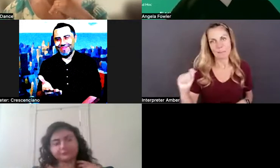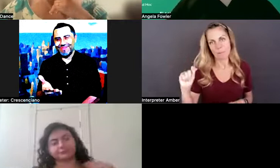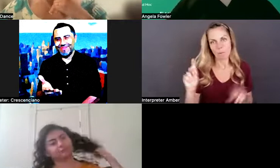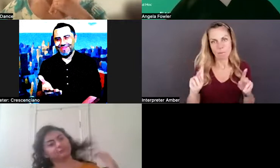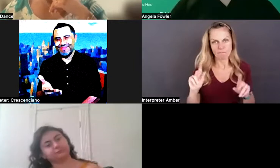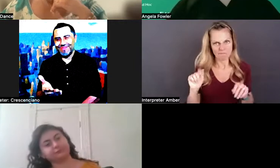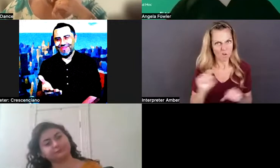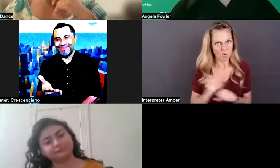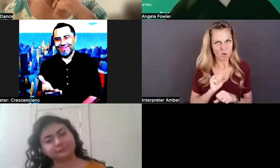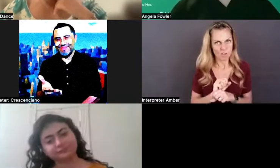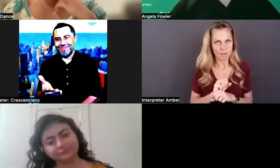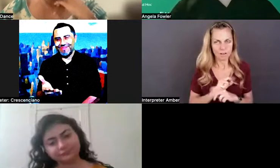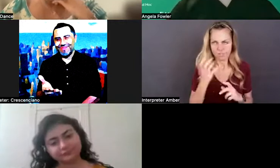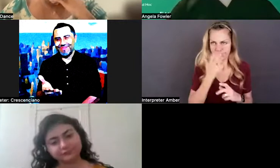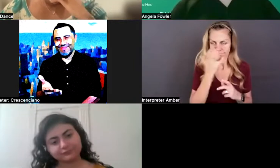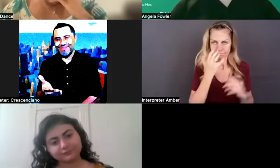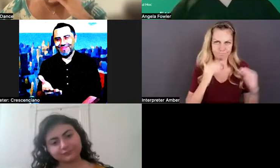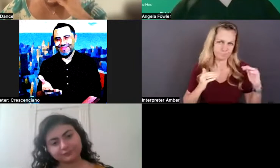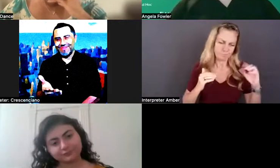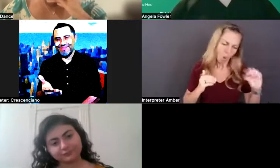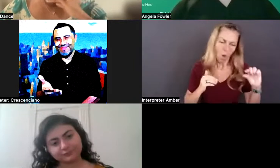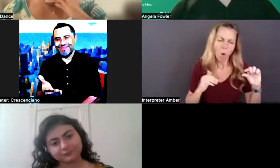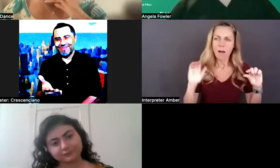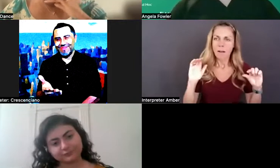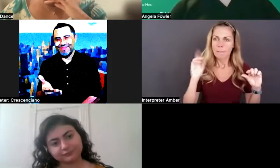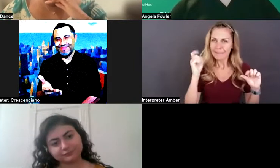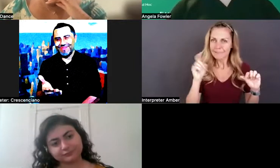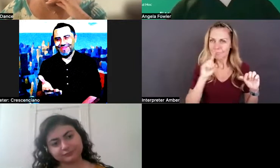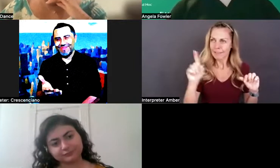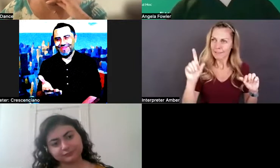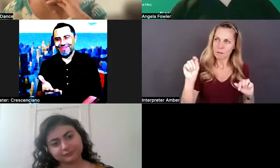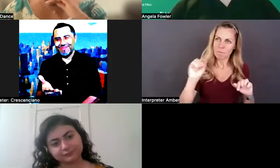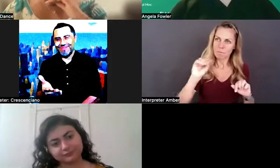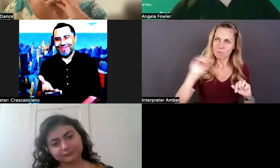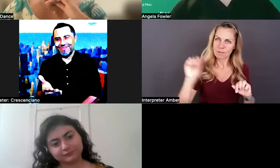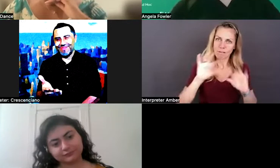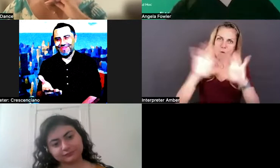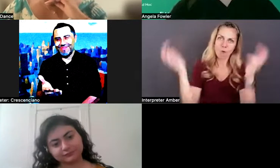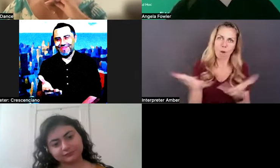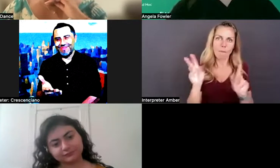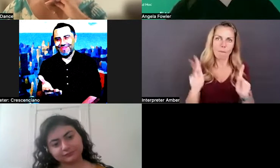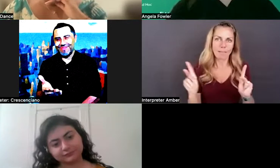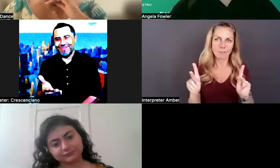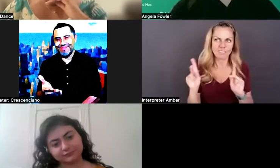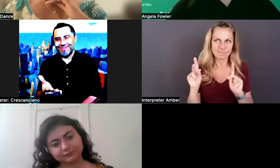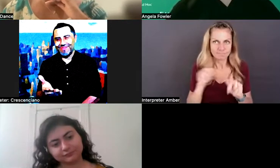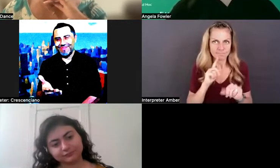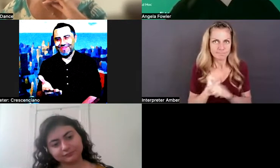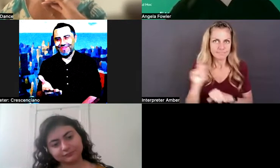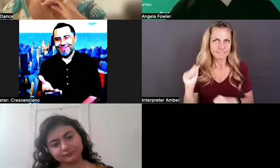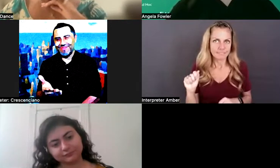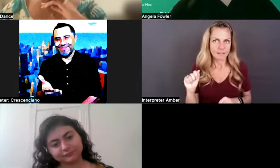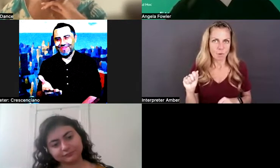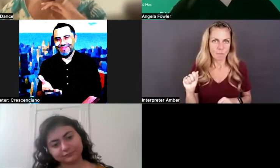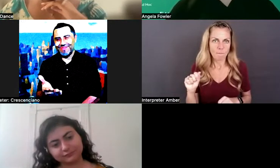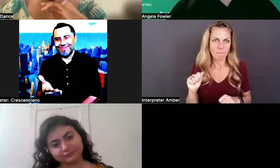that 20% of the overall population falls into the category. Um, and yet we have even a fraction of